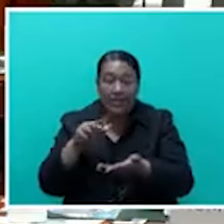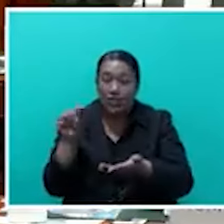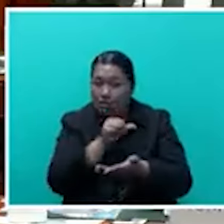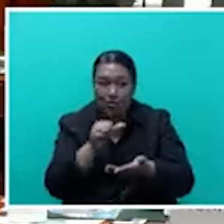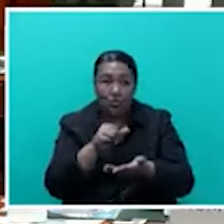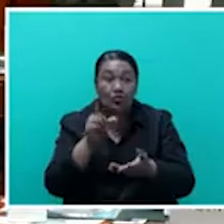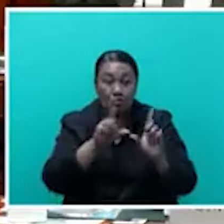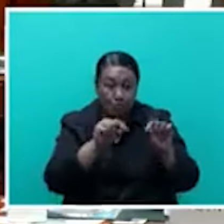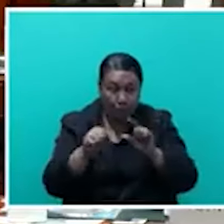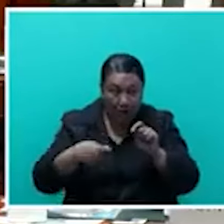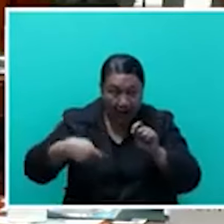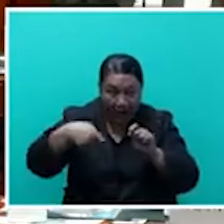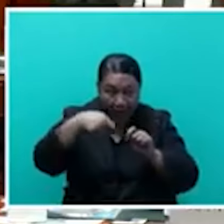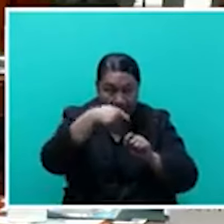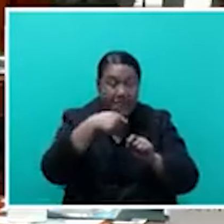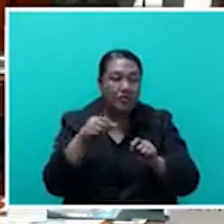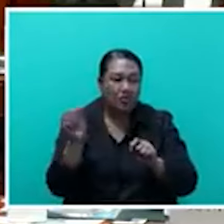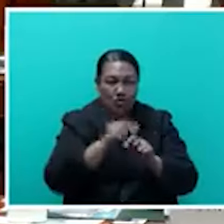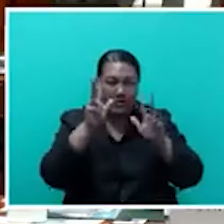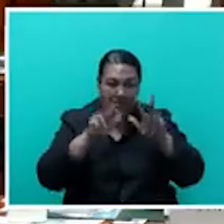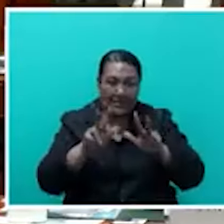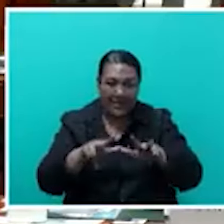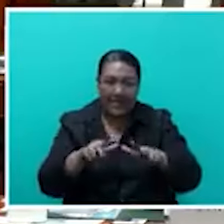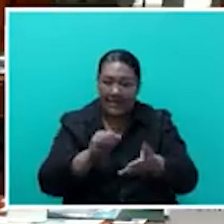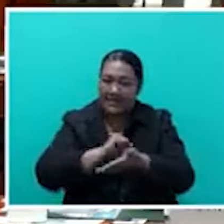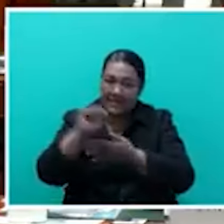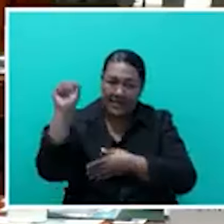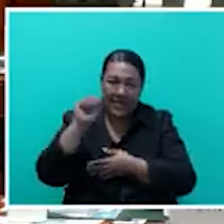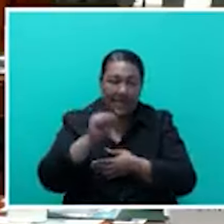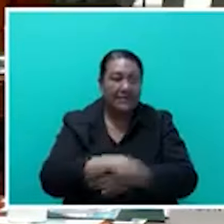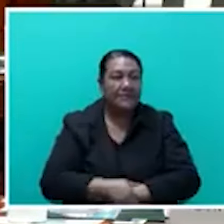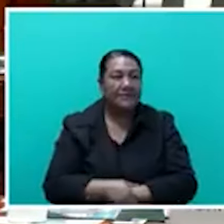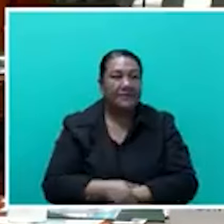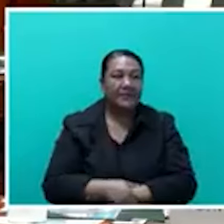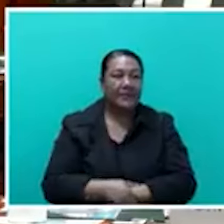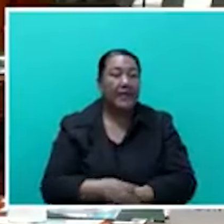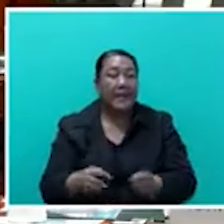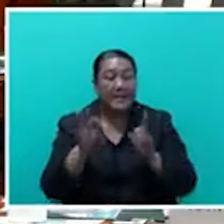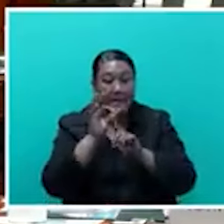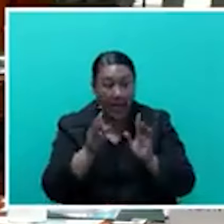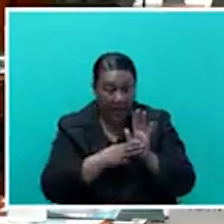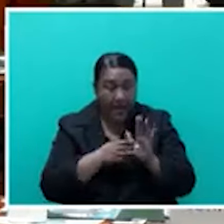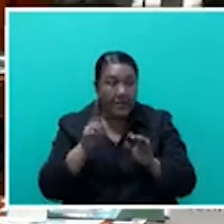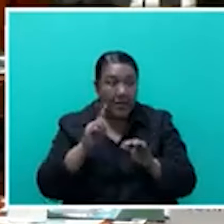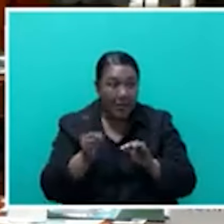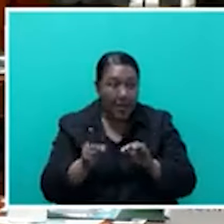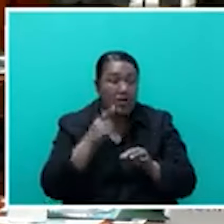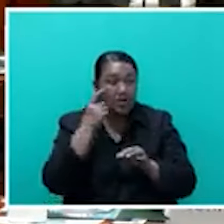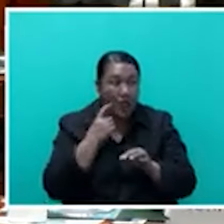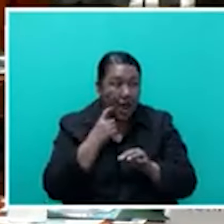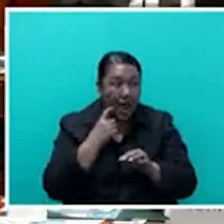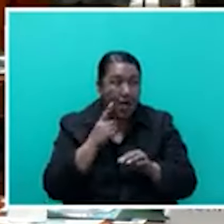So I urge the Honorable Deputy Prime Minister and further trade missions that we should be trying